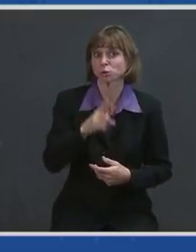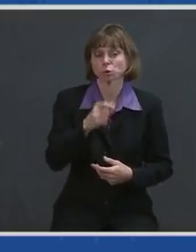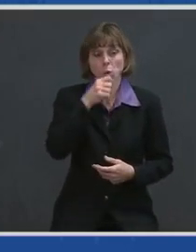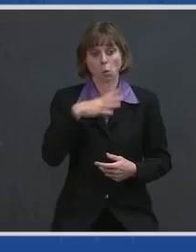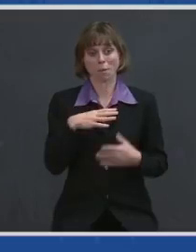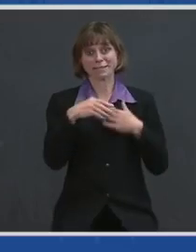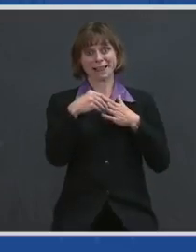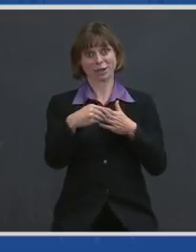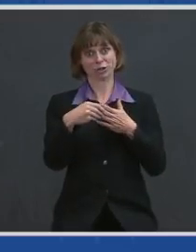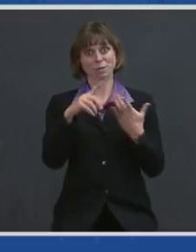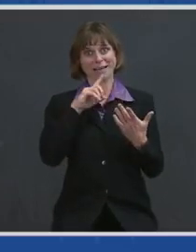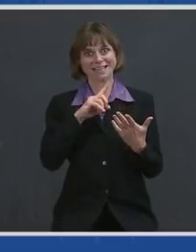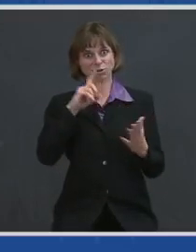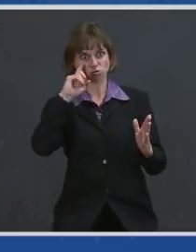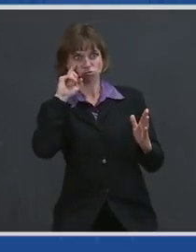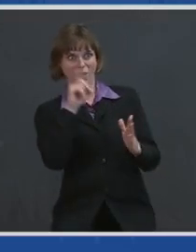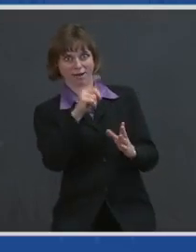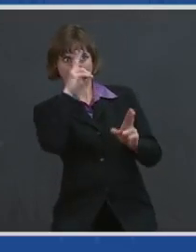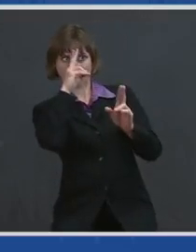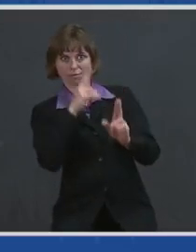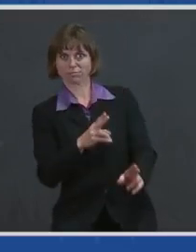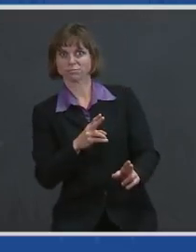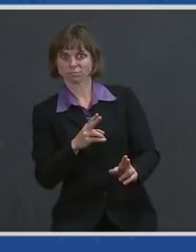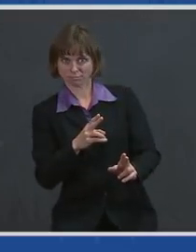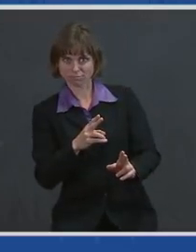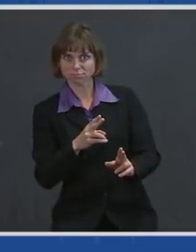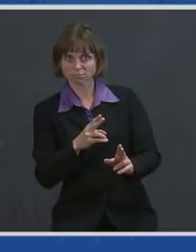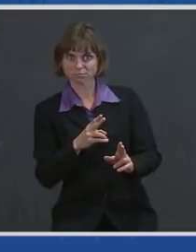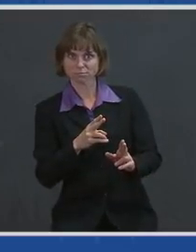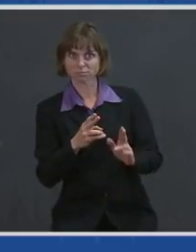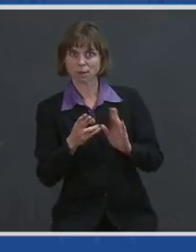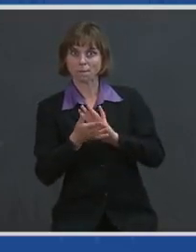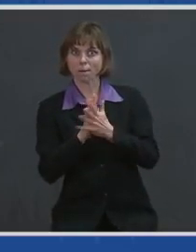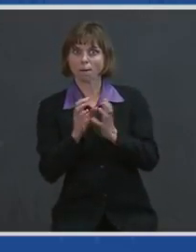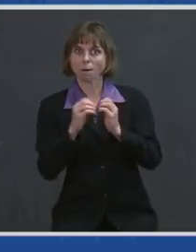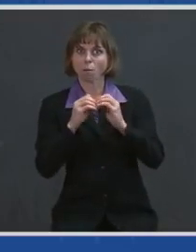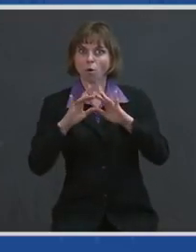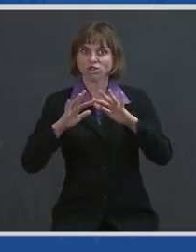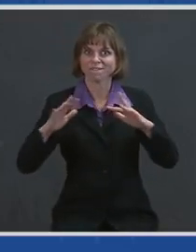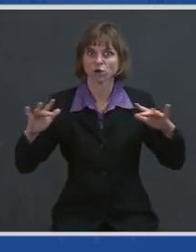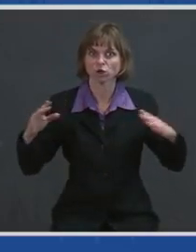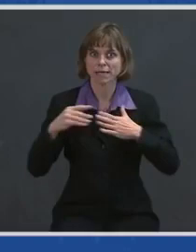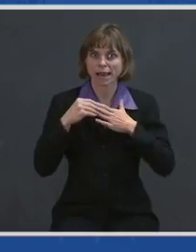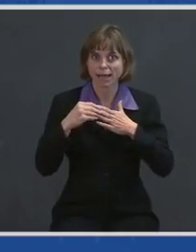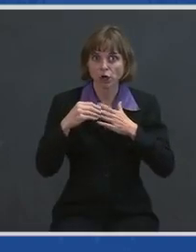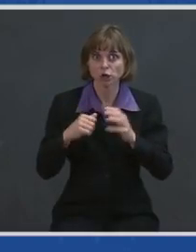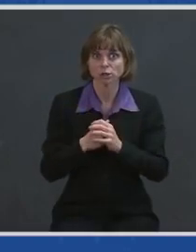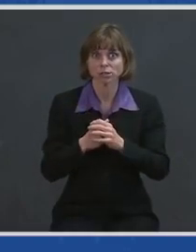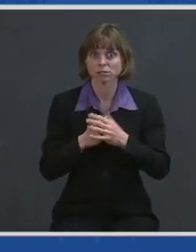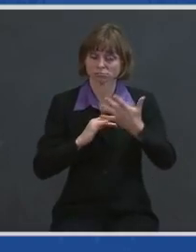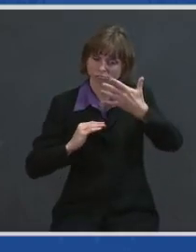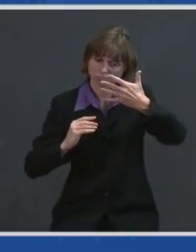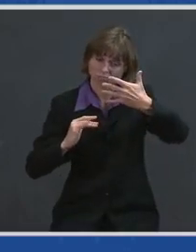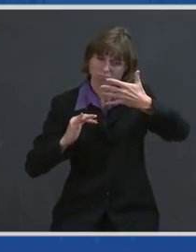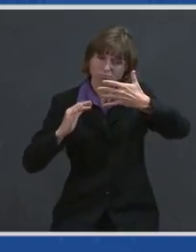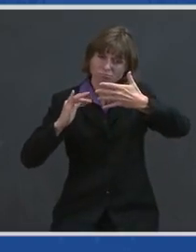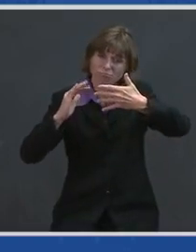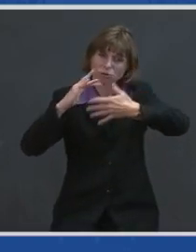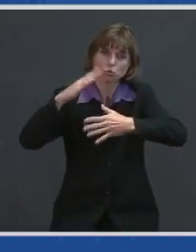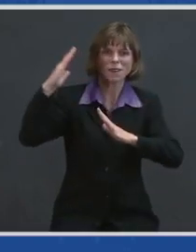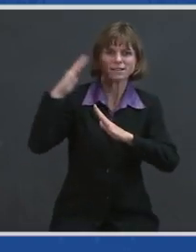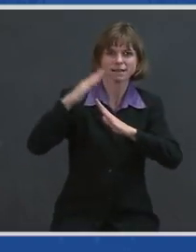is recognized that we have more diverse leaders. We've reached the top echelons of command